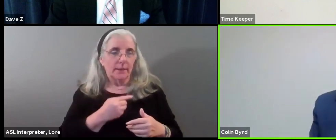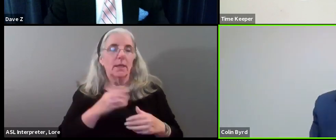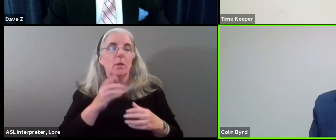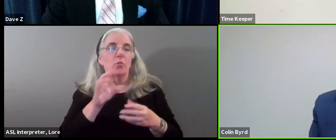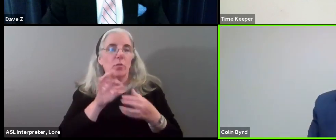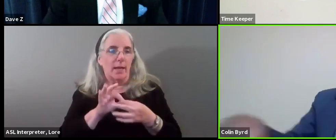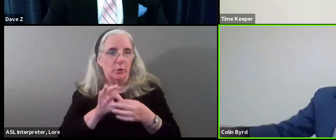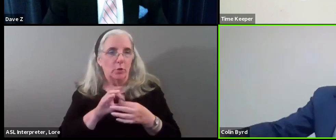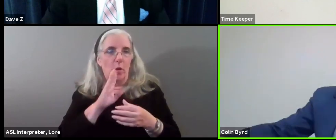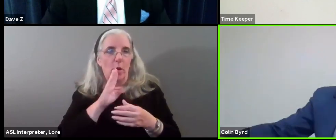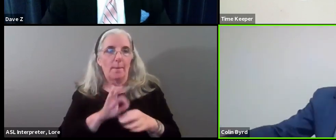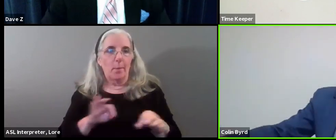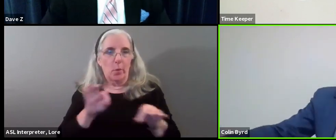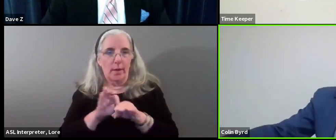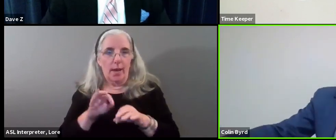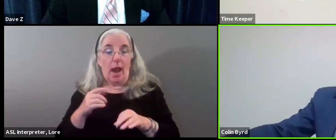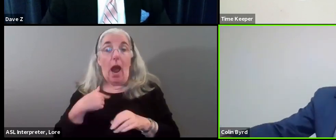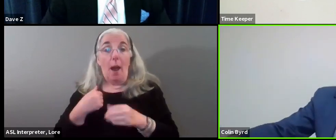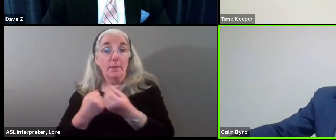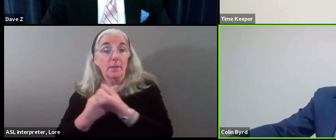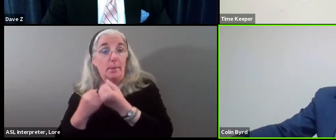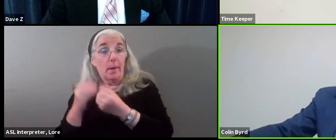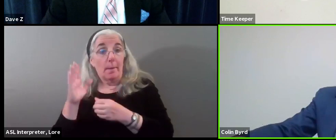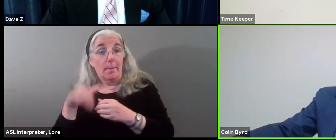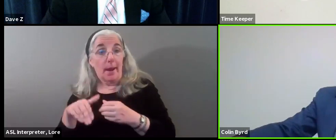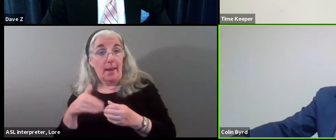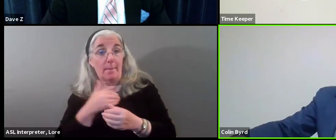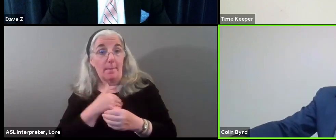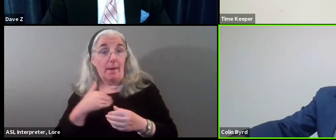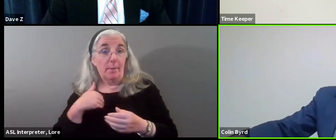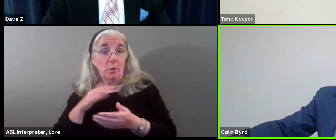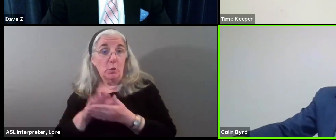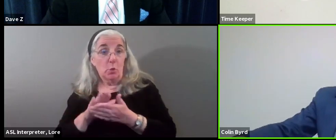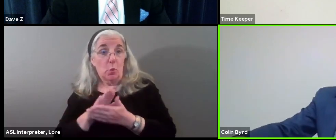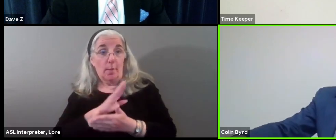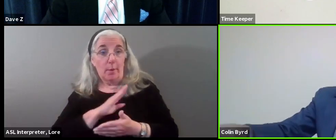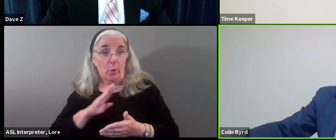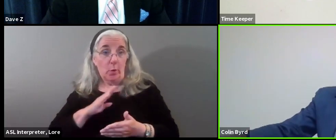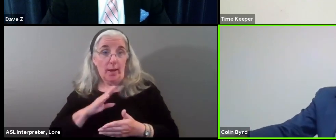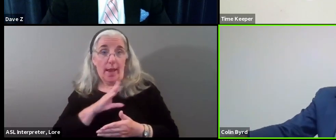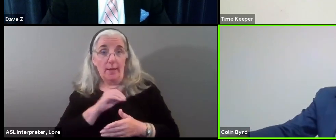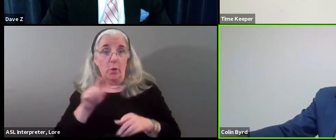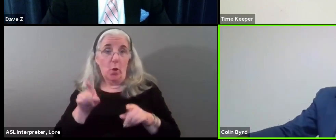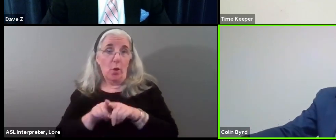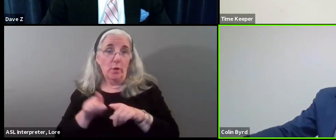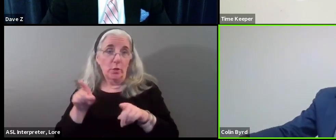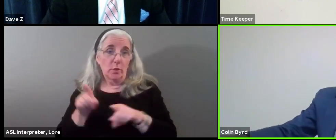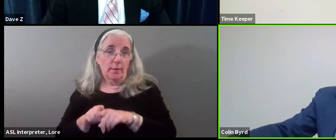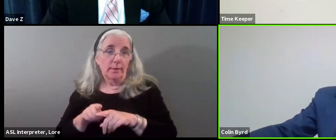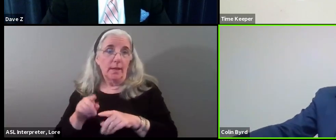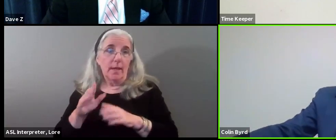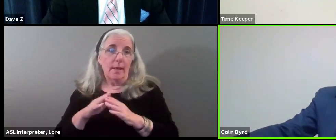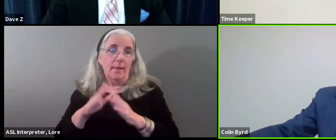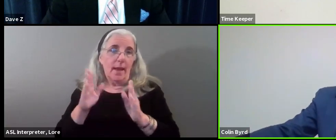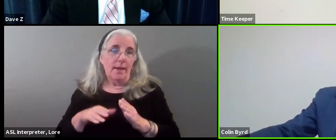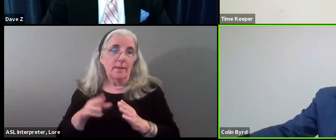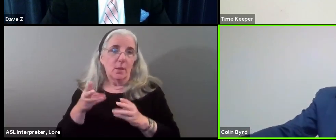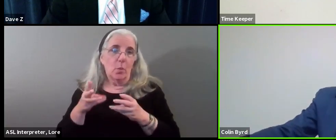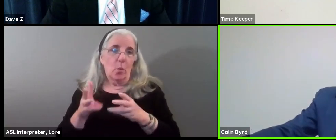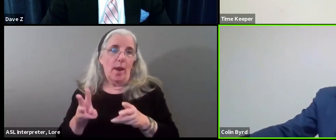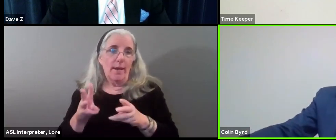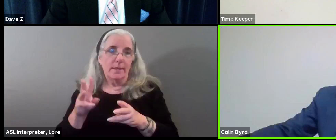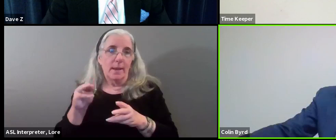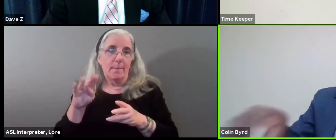school board. I'm also supported by the current chair of the House Ways and Means Education Subcommittee, Delegate Alliance to